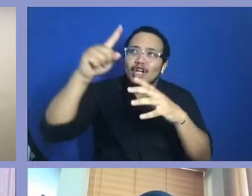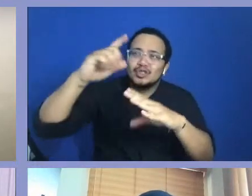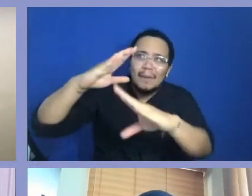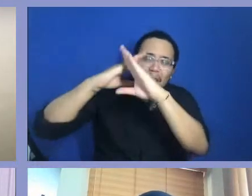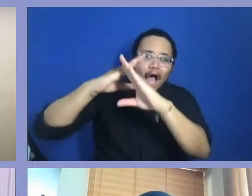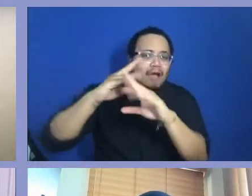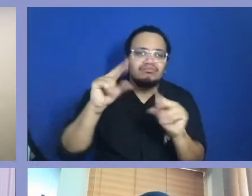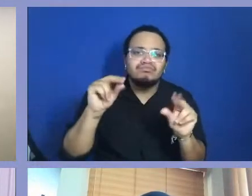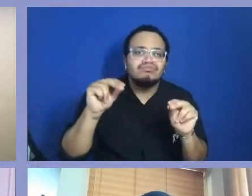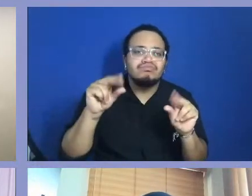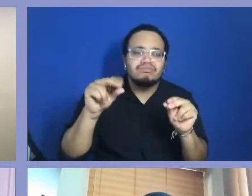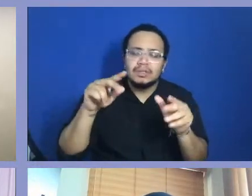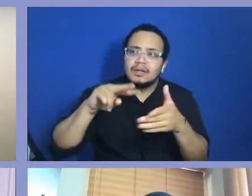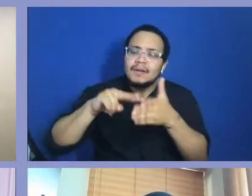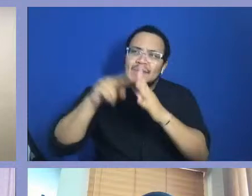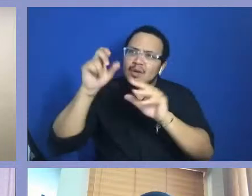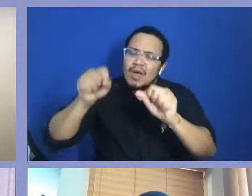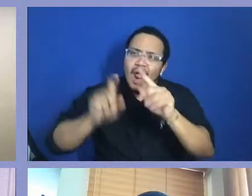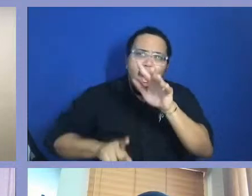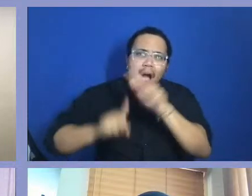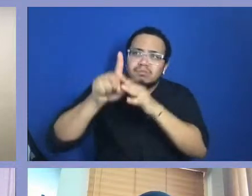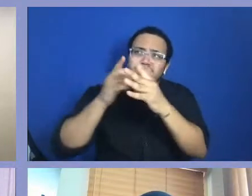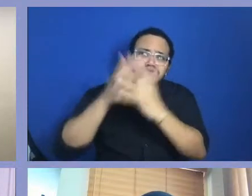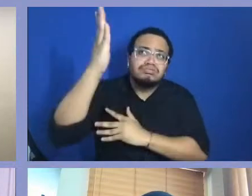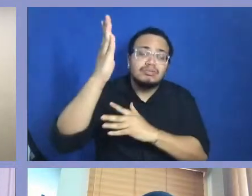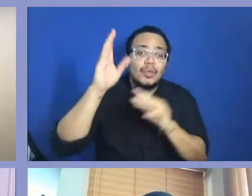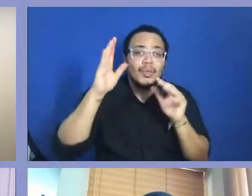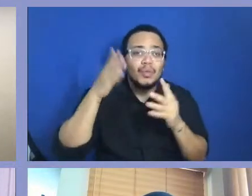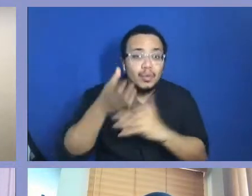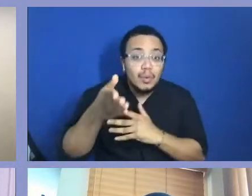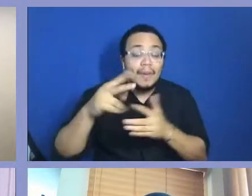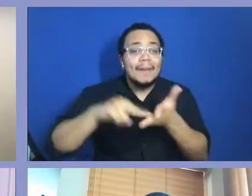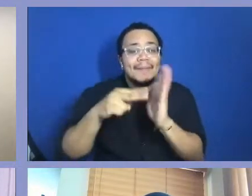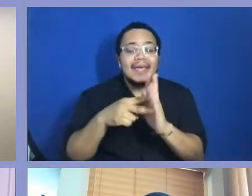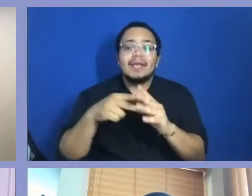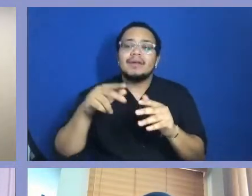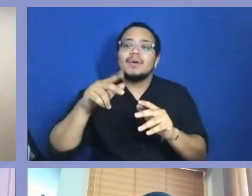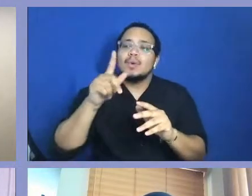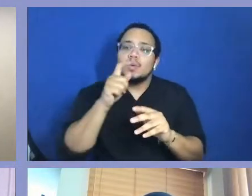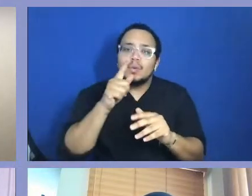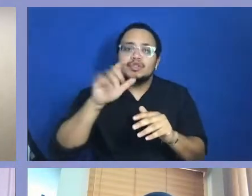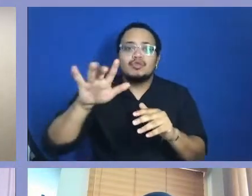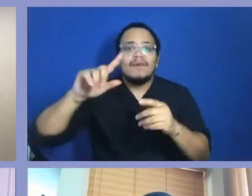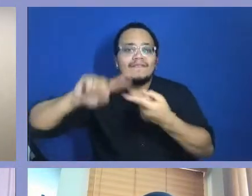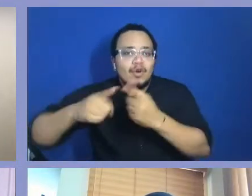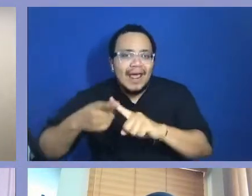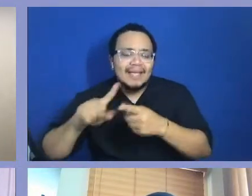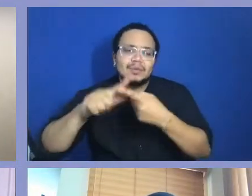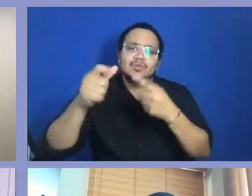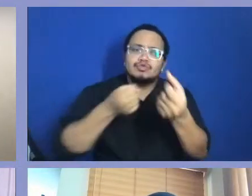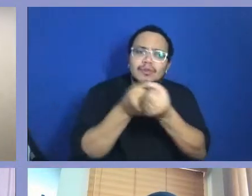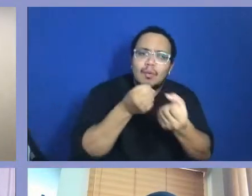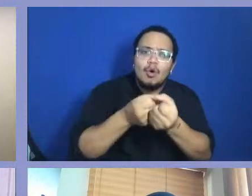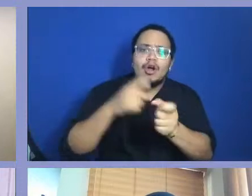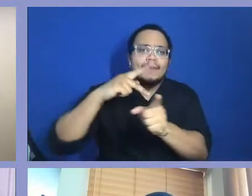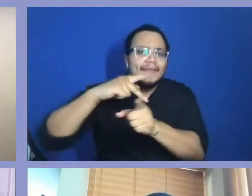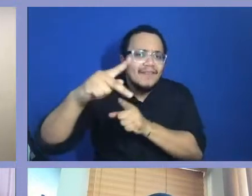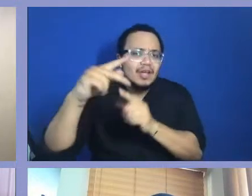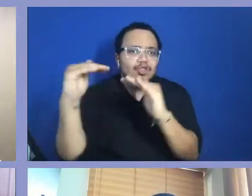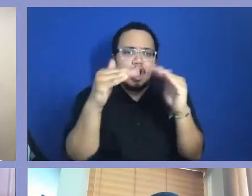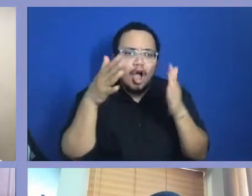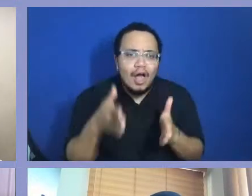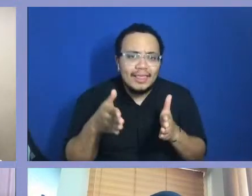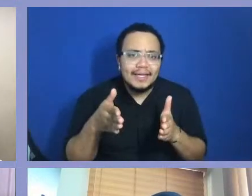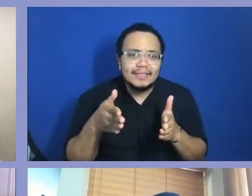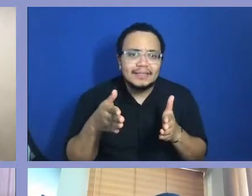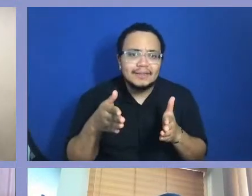by the company you keep and the spirit you hold and what you shoot. What makes your heart move visually when you